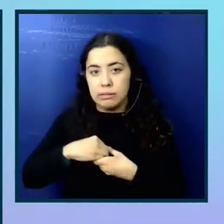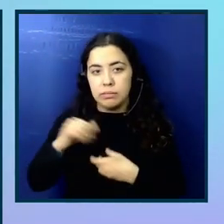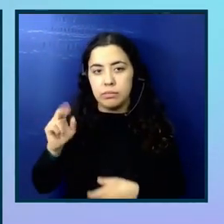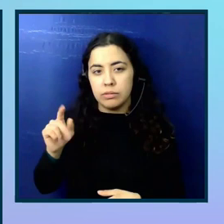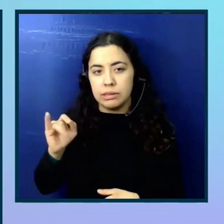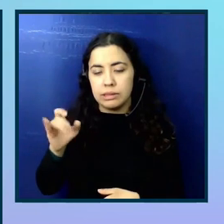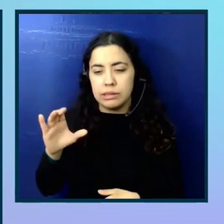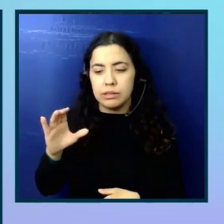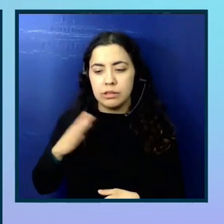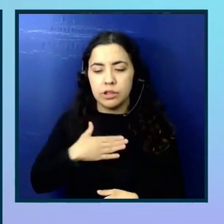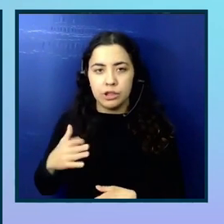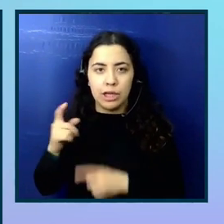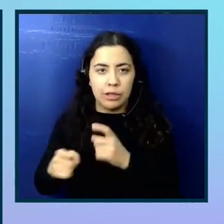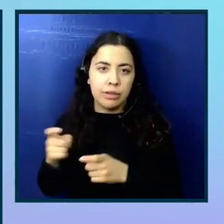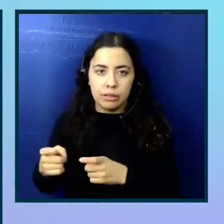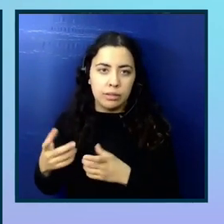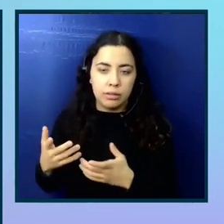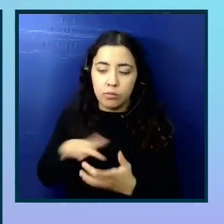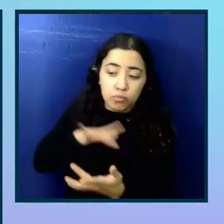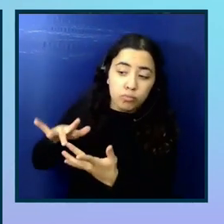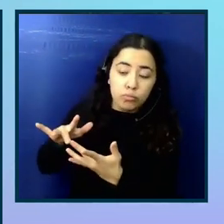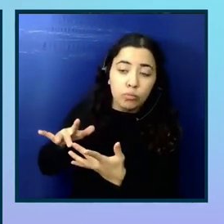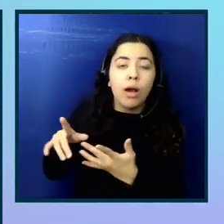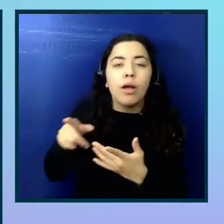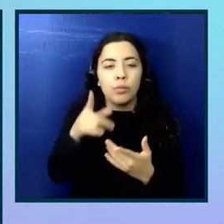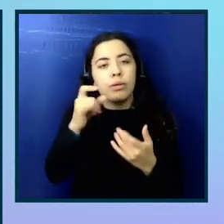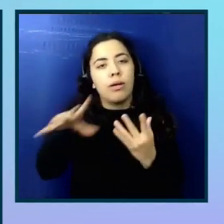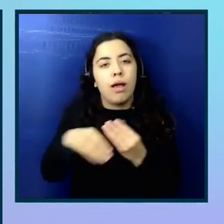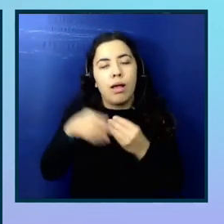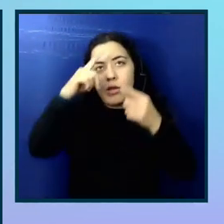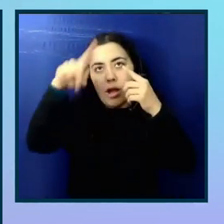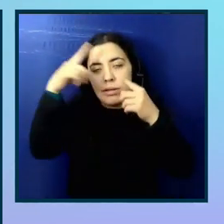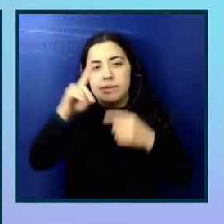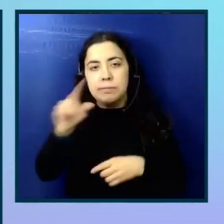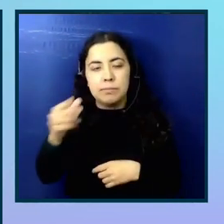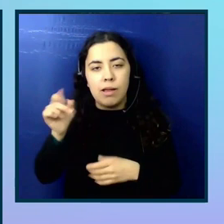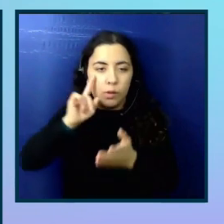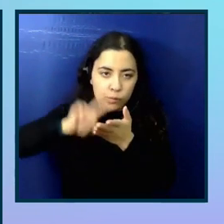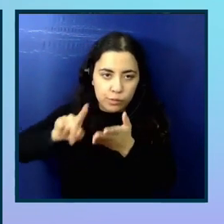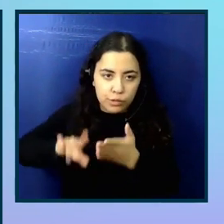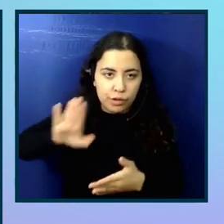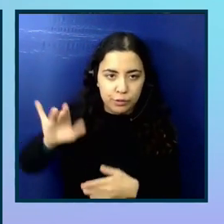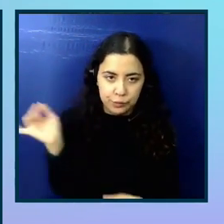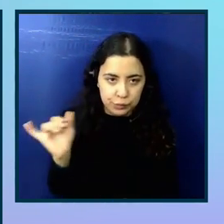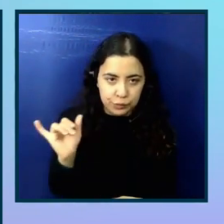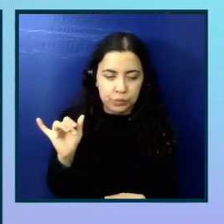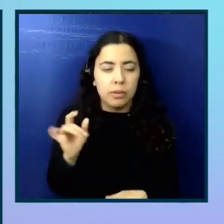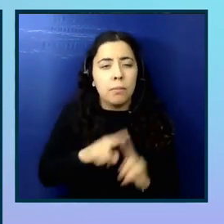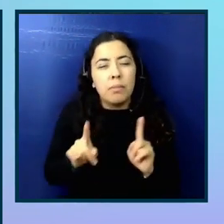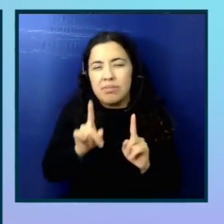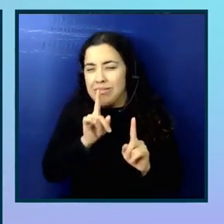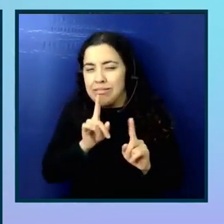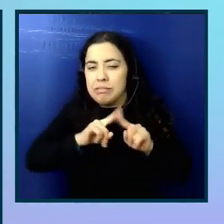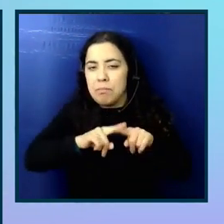and you can then think about like, yeah, cognitive disabilities and research in that way as well. But it depends on the company